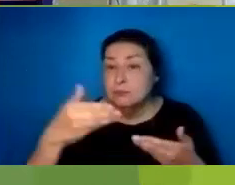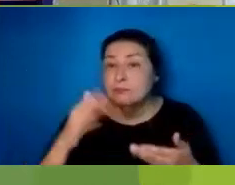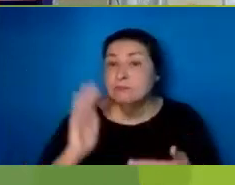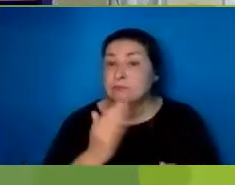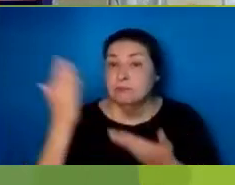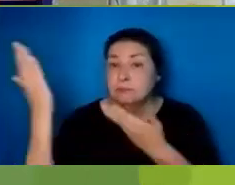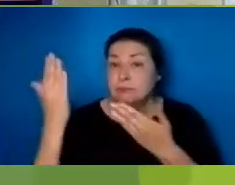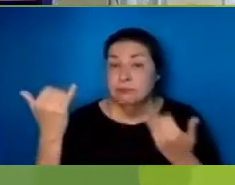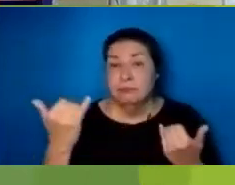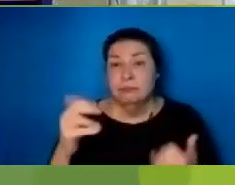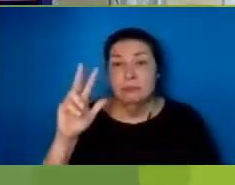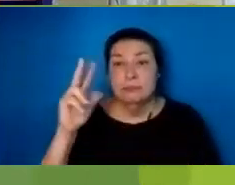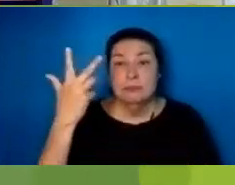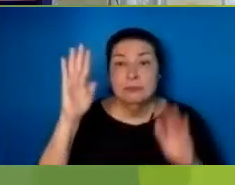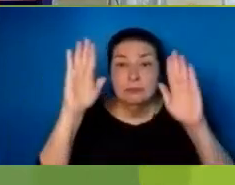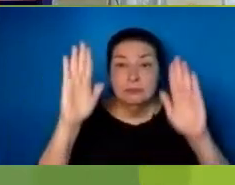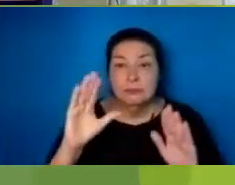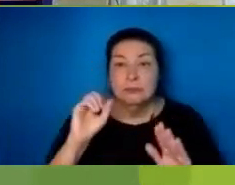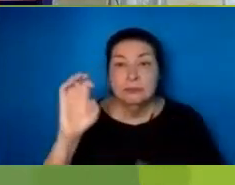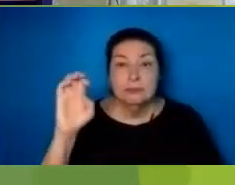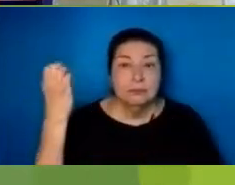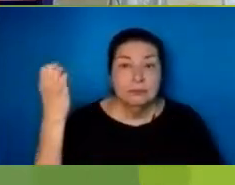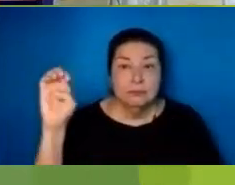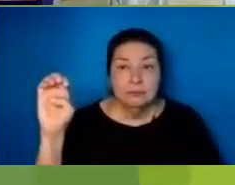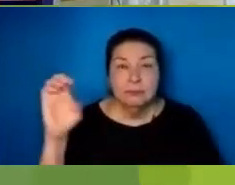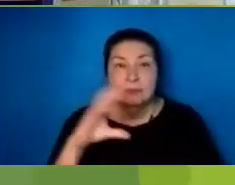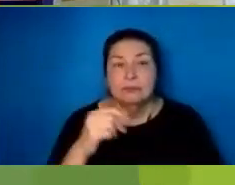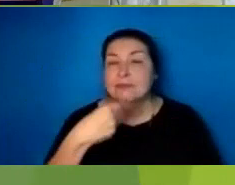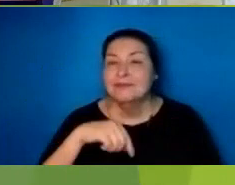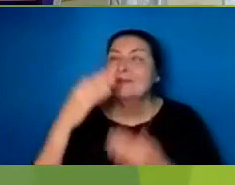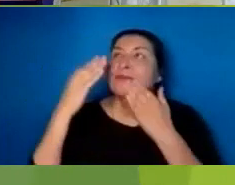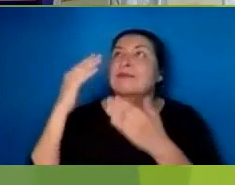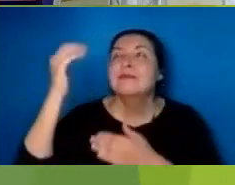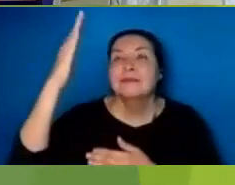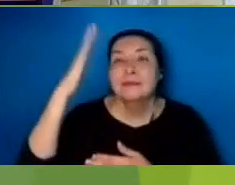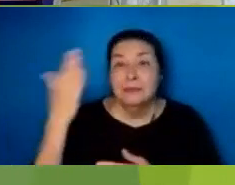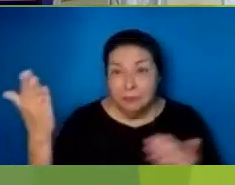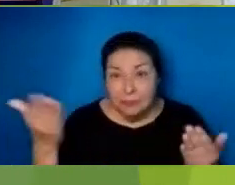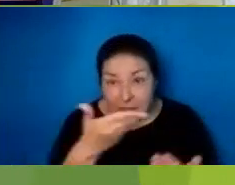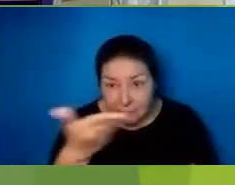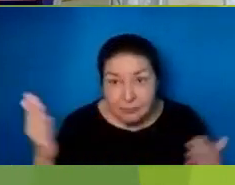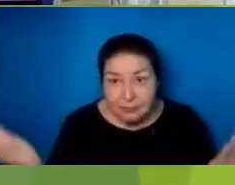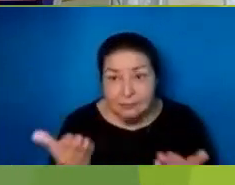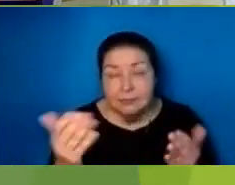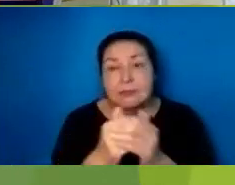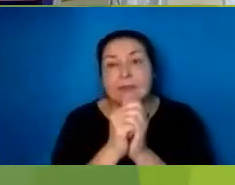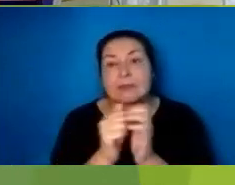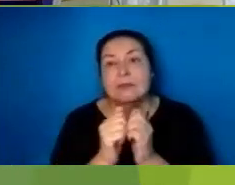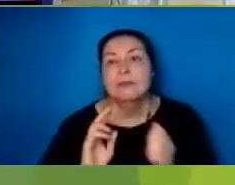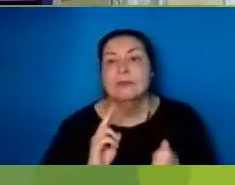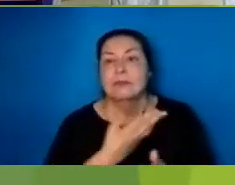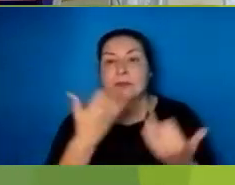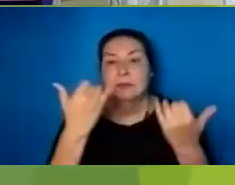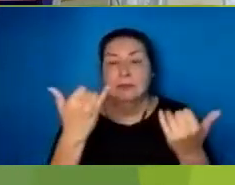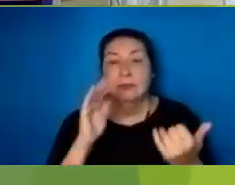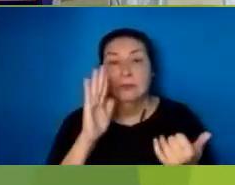Today is the third Sunday of Easter and we're thankful to God that you're here to worship with us today. Your presence